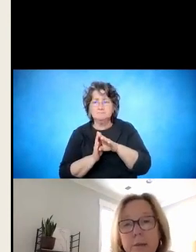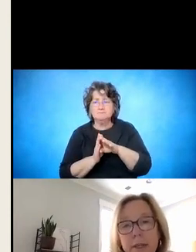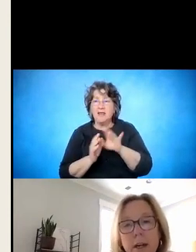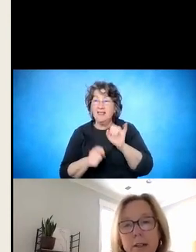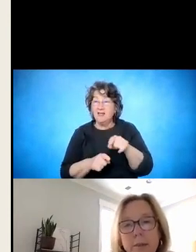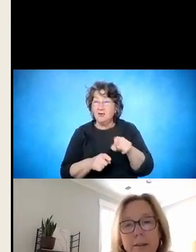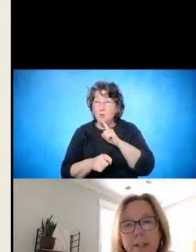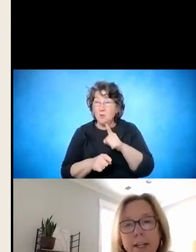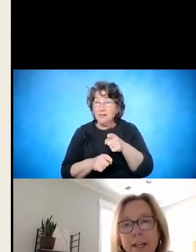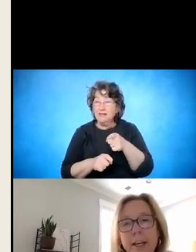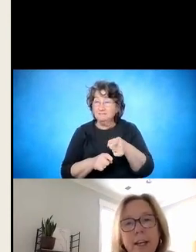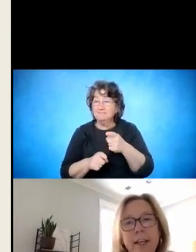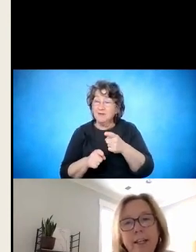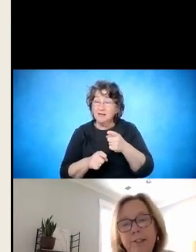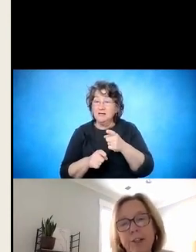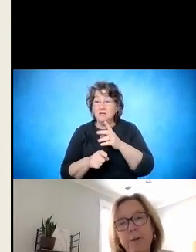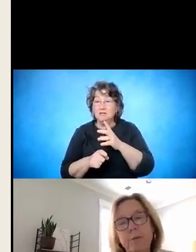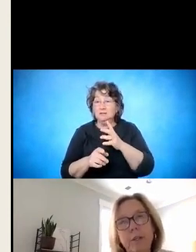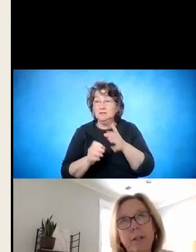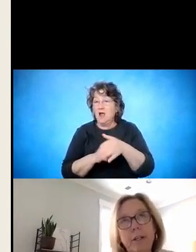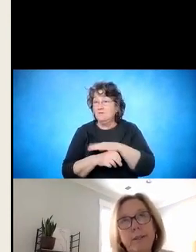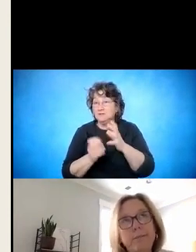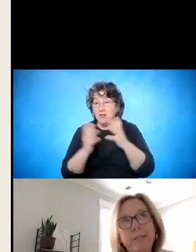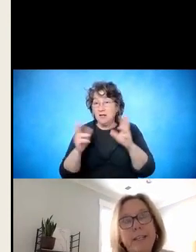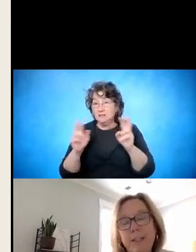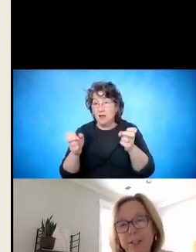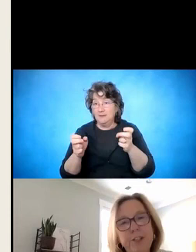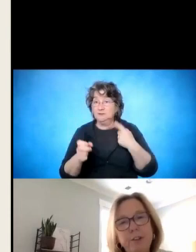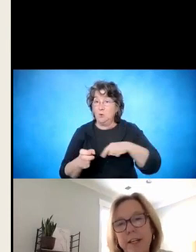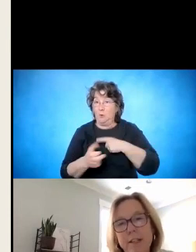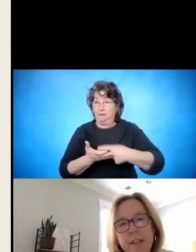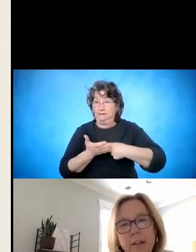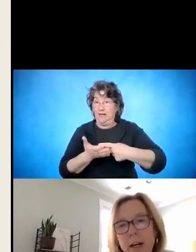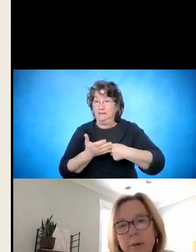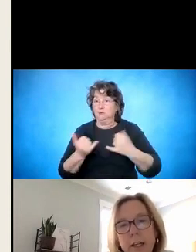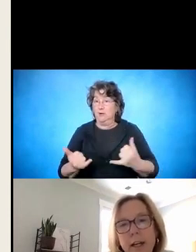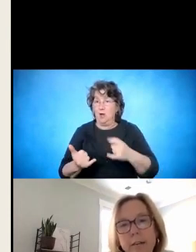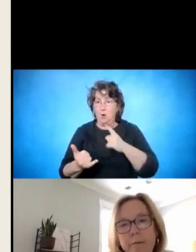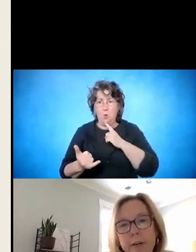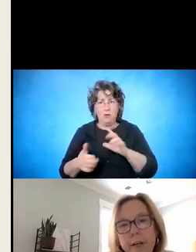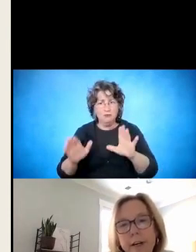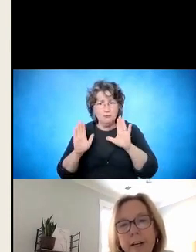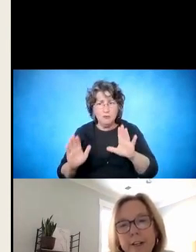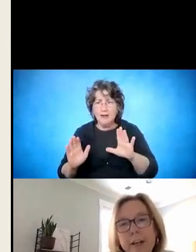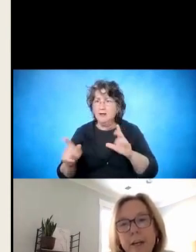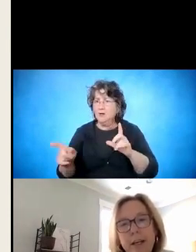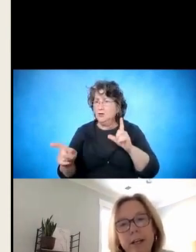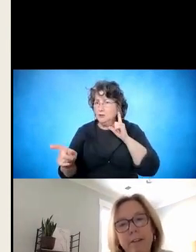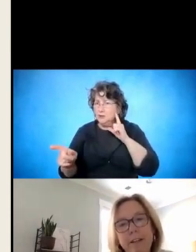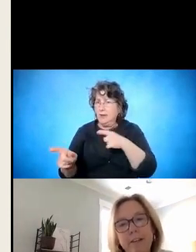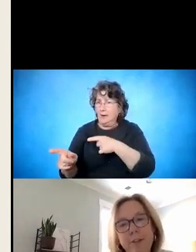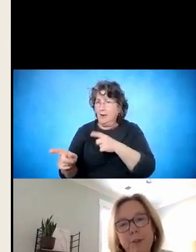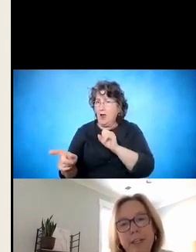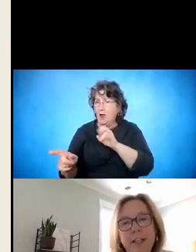things that we talked about today. And it's so, it's been just great to hear Iowa and California talk about